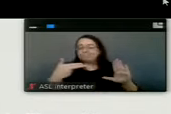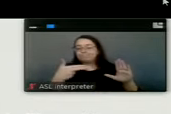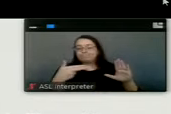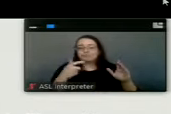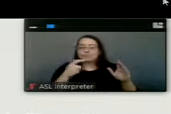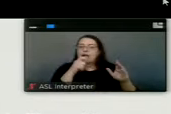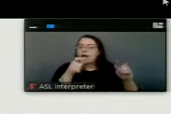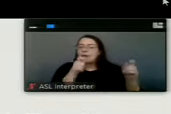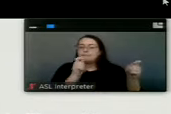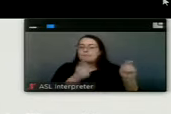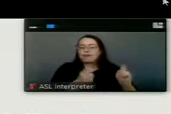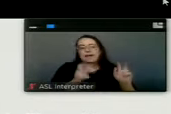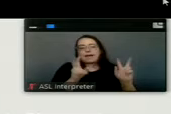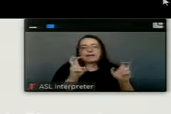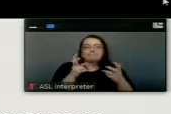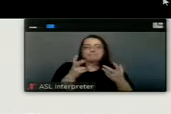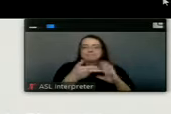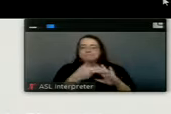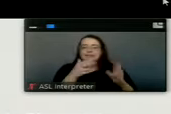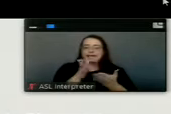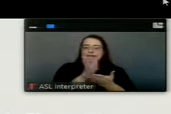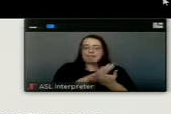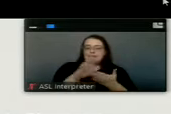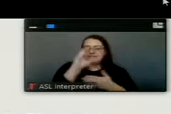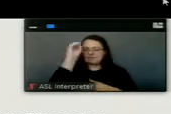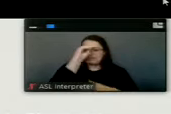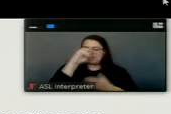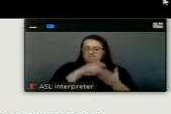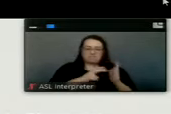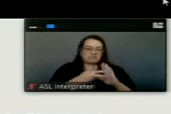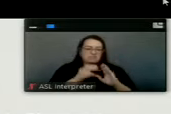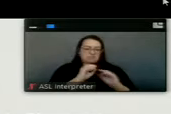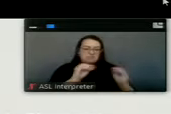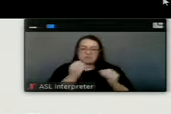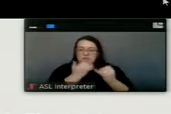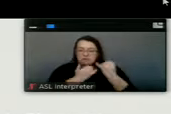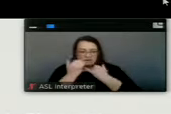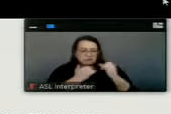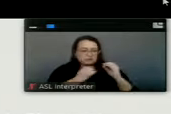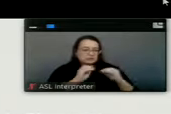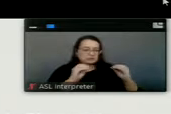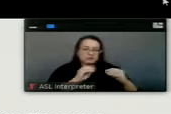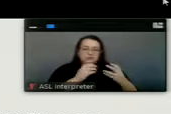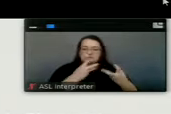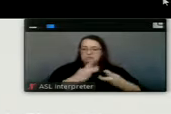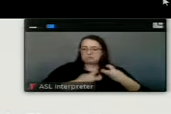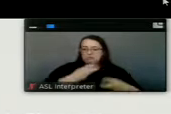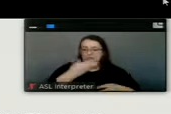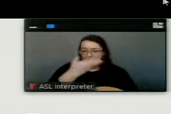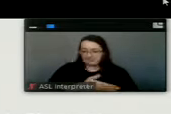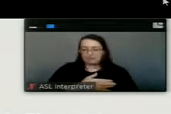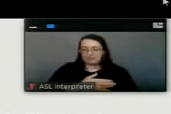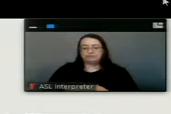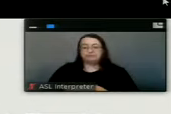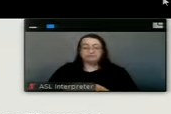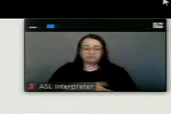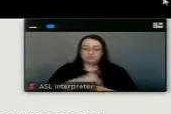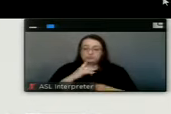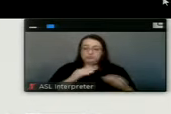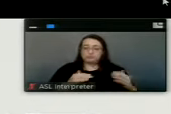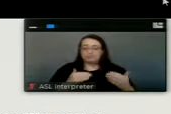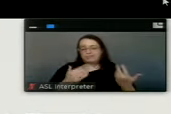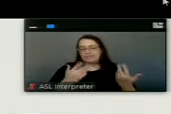which is a clean opinion on our single audit. So, with that, again, a very high-level